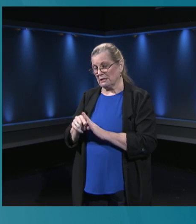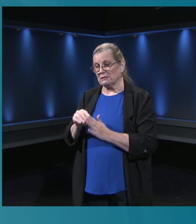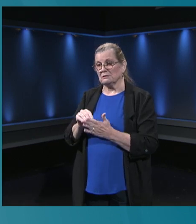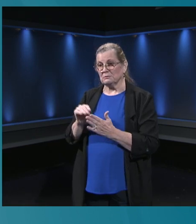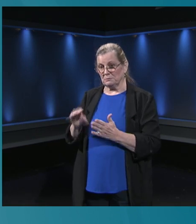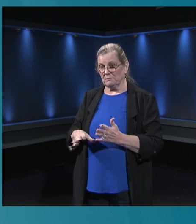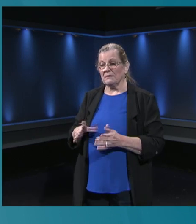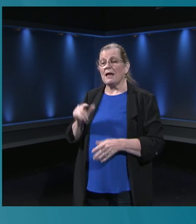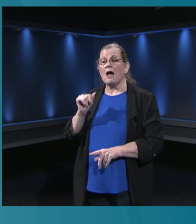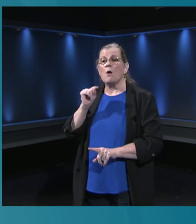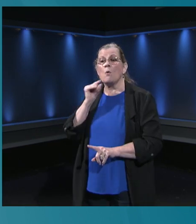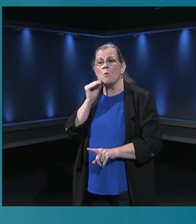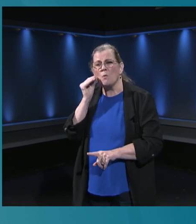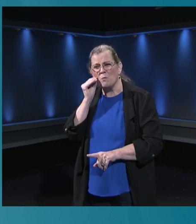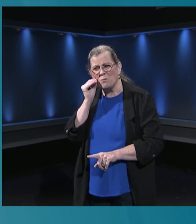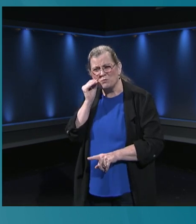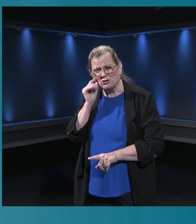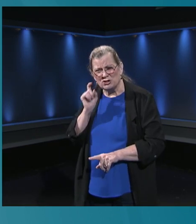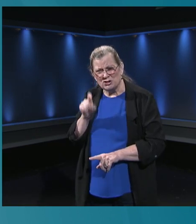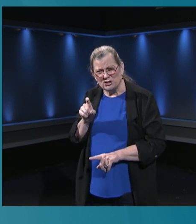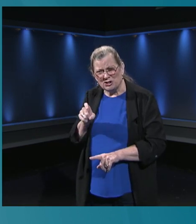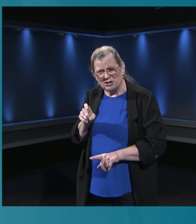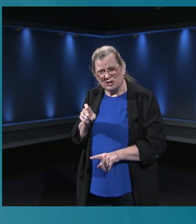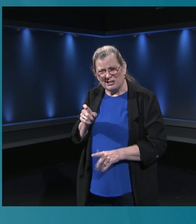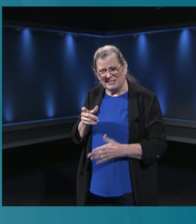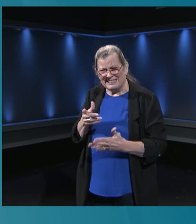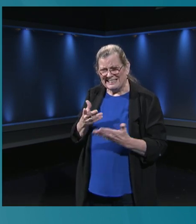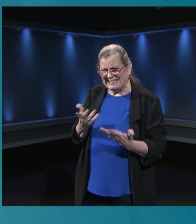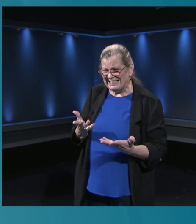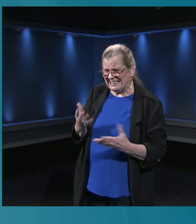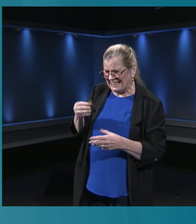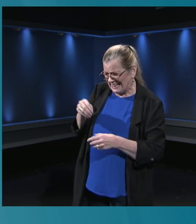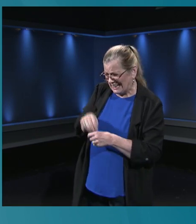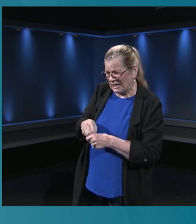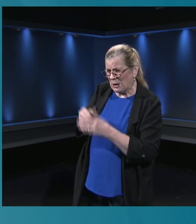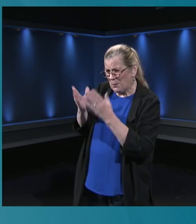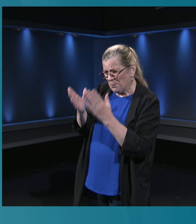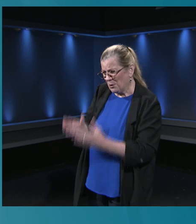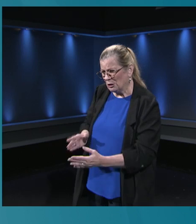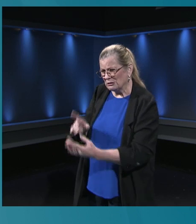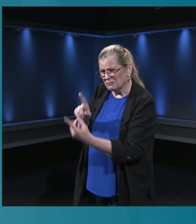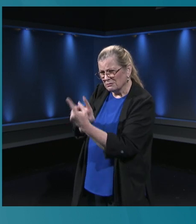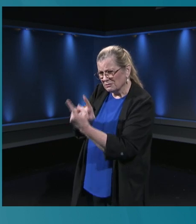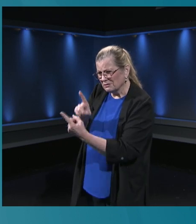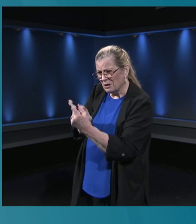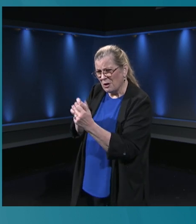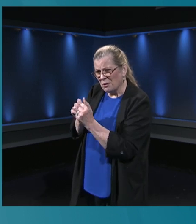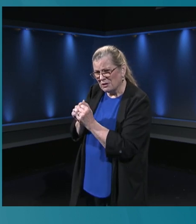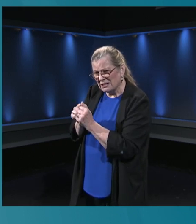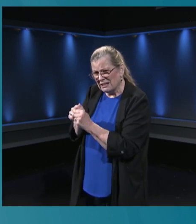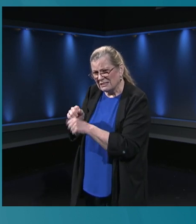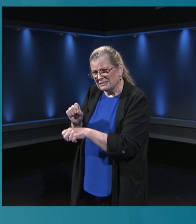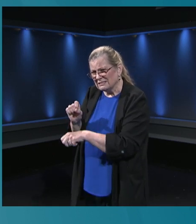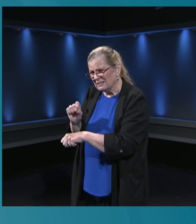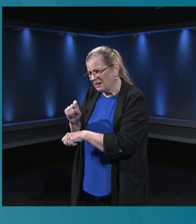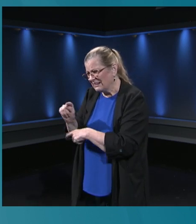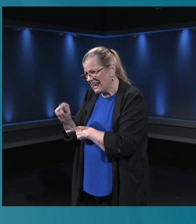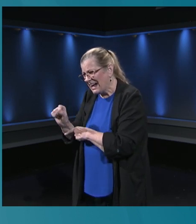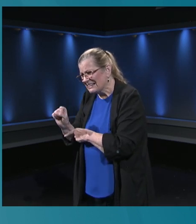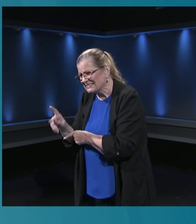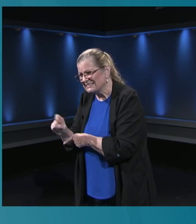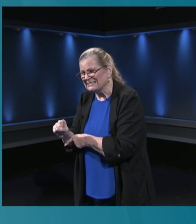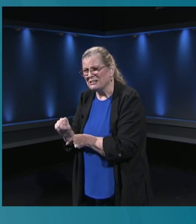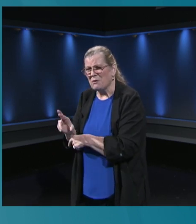but should I be acting as an in-person liaison for the teacher, helping my child with tasks when needed, or will it function as an actual